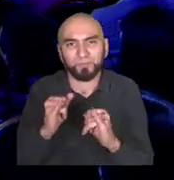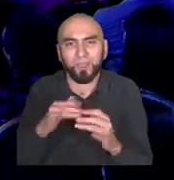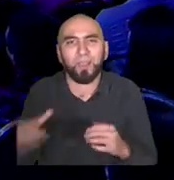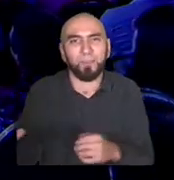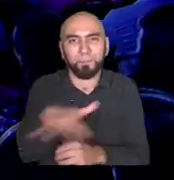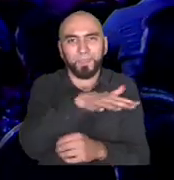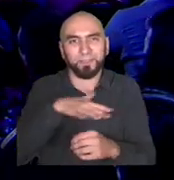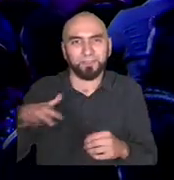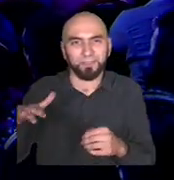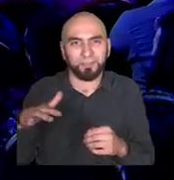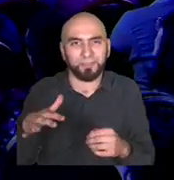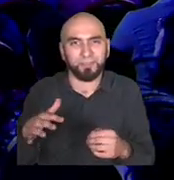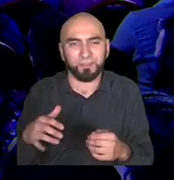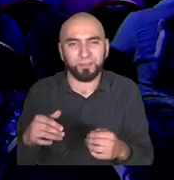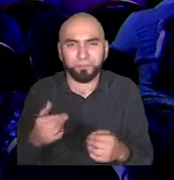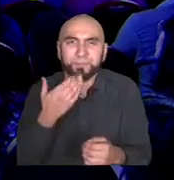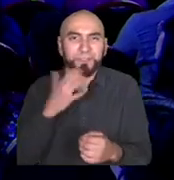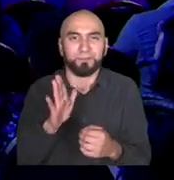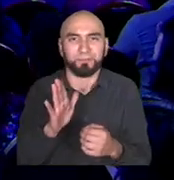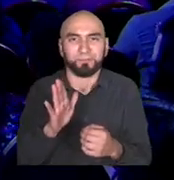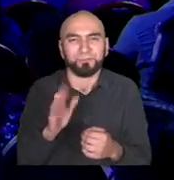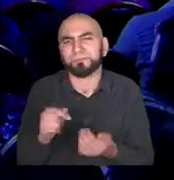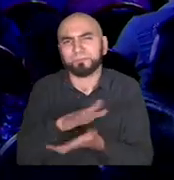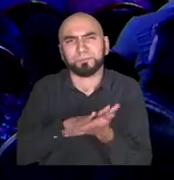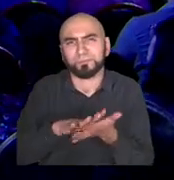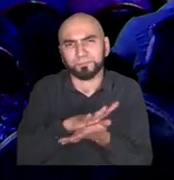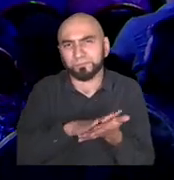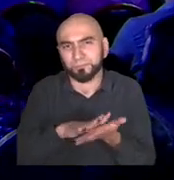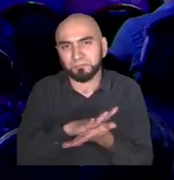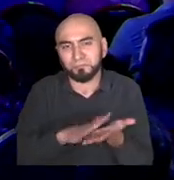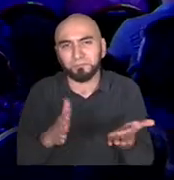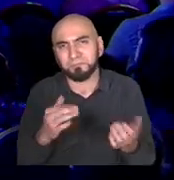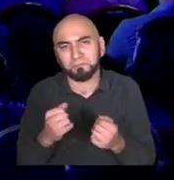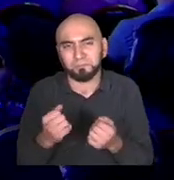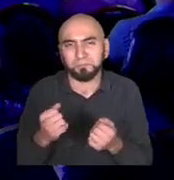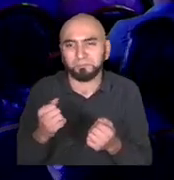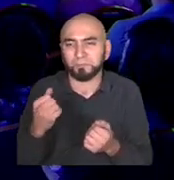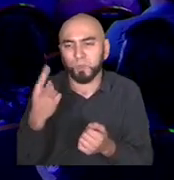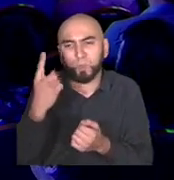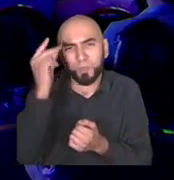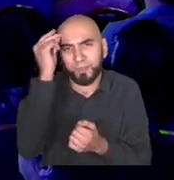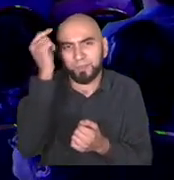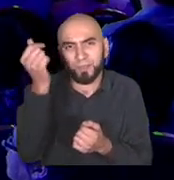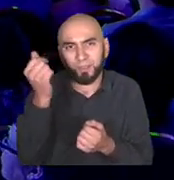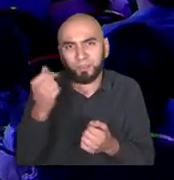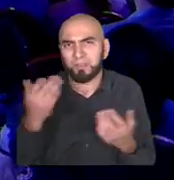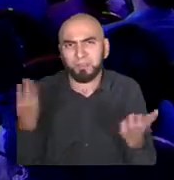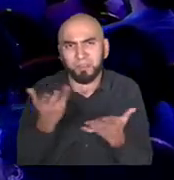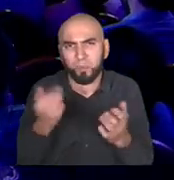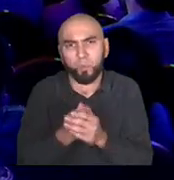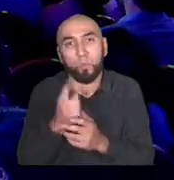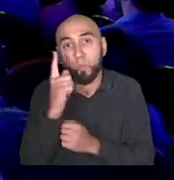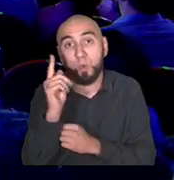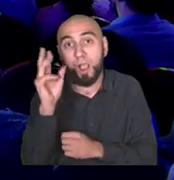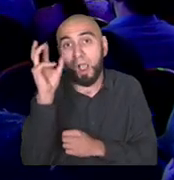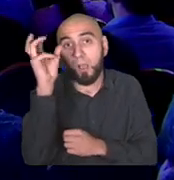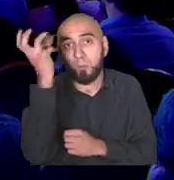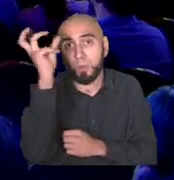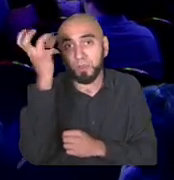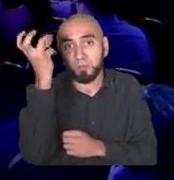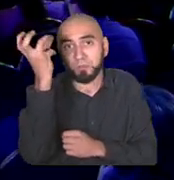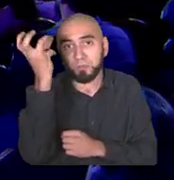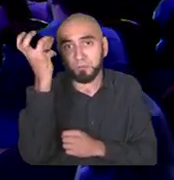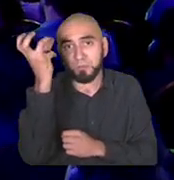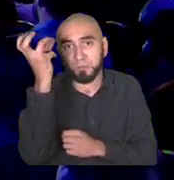way. A silly example is this idea of a weather-based light bulb. So, this is my old house